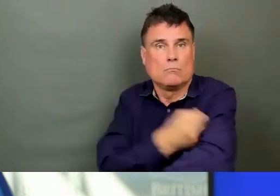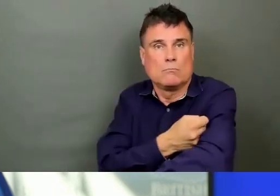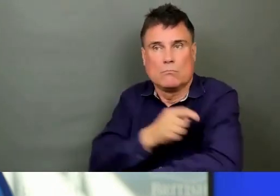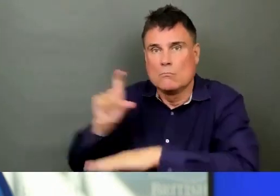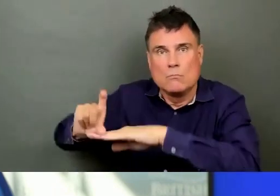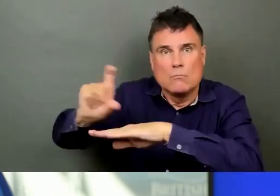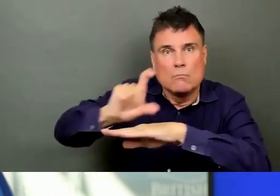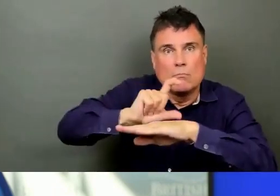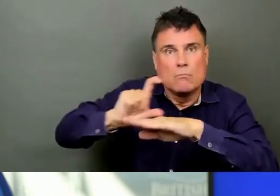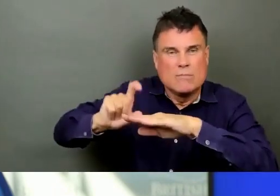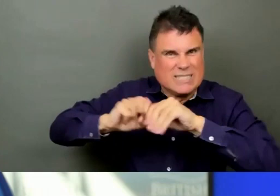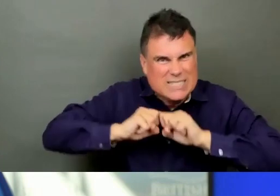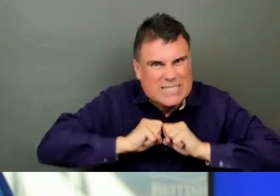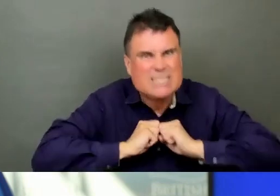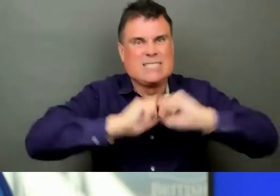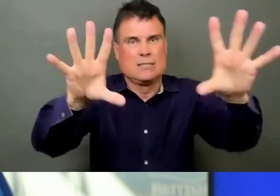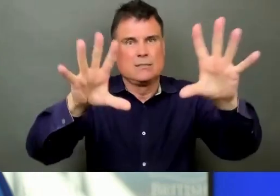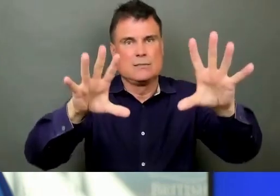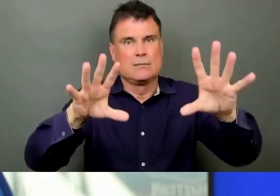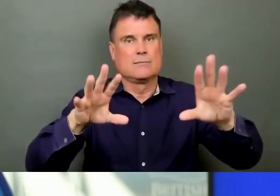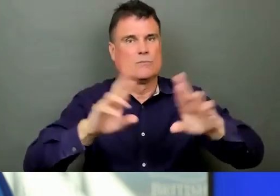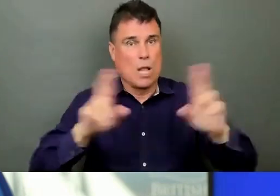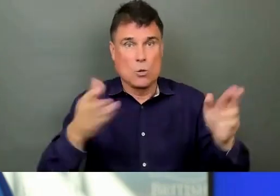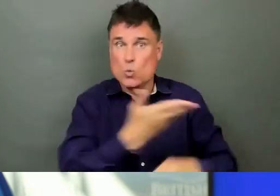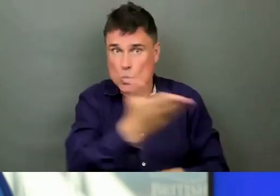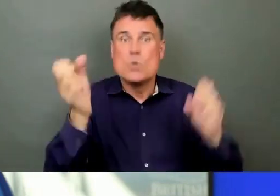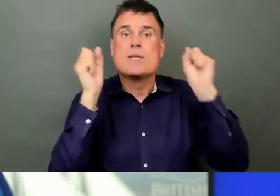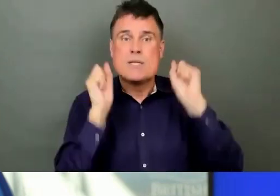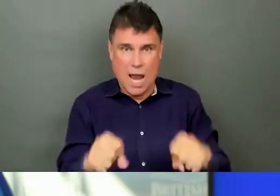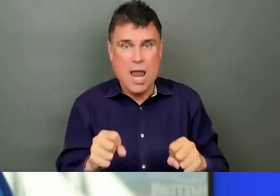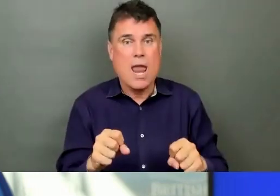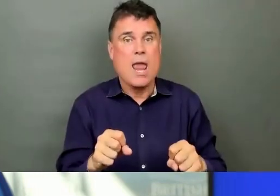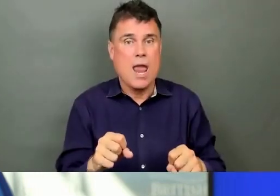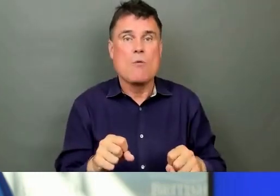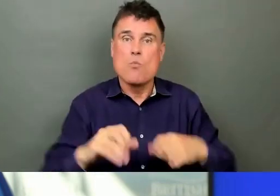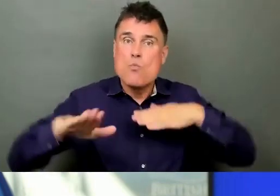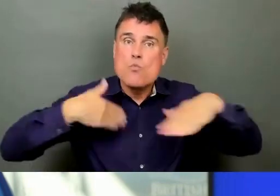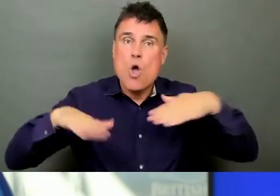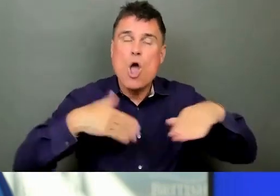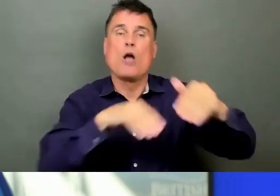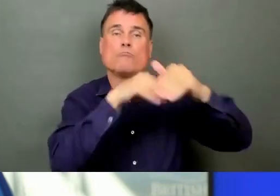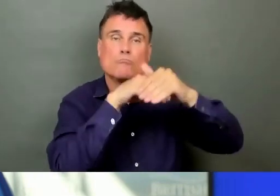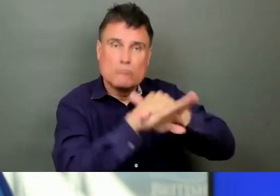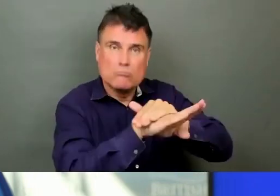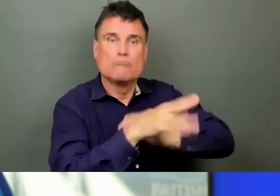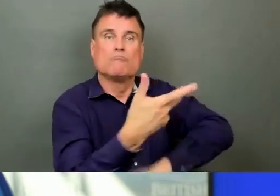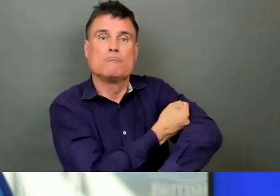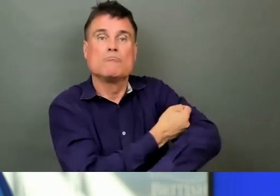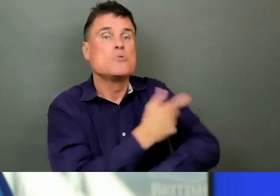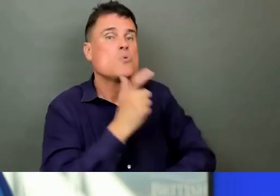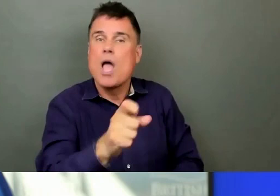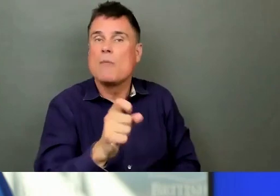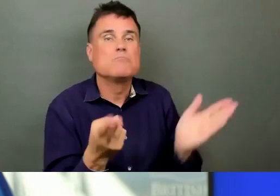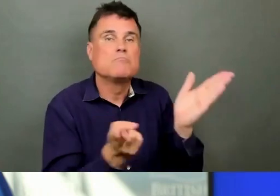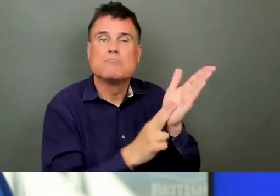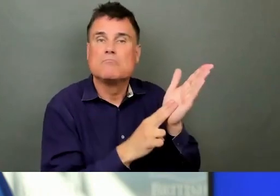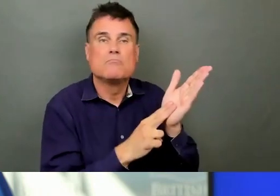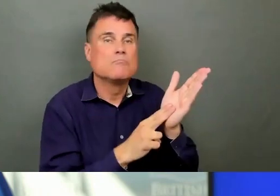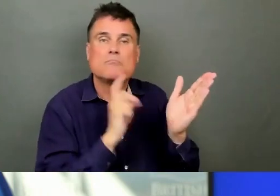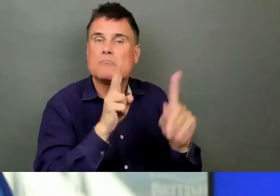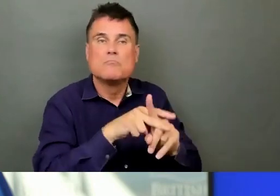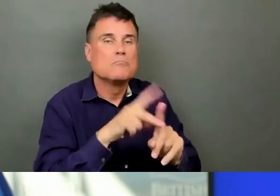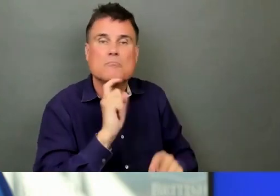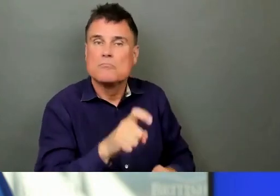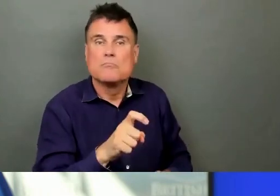immunization vaccination programs in the world here in BC. It has been remarkable. But we have to do better. If you